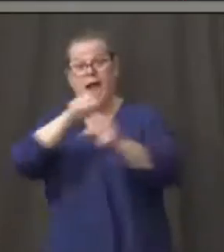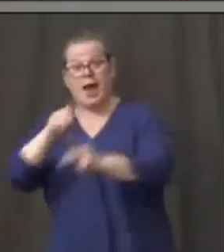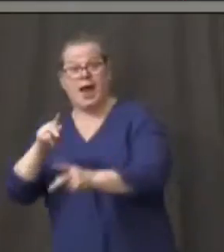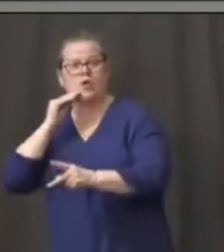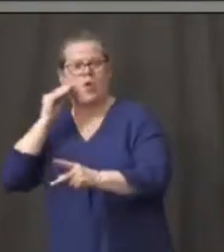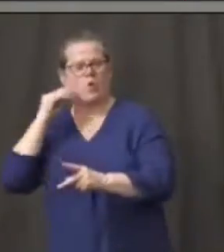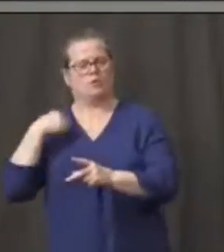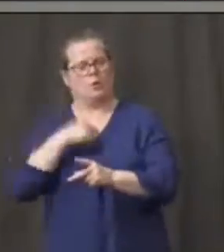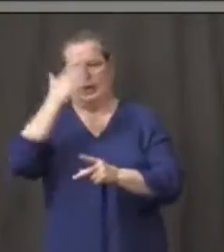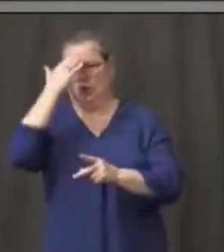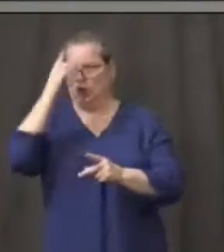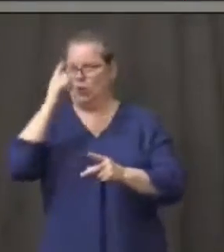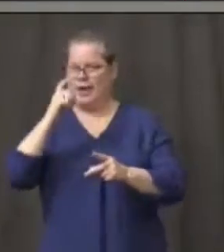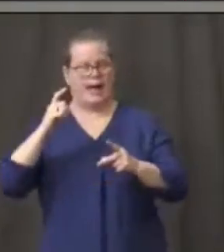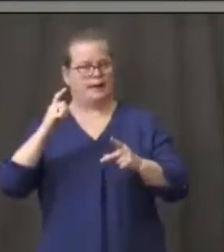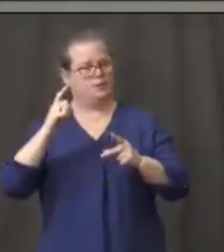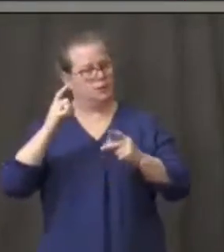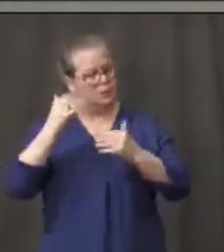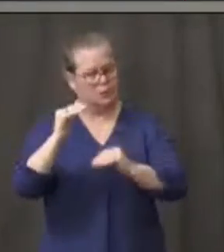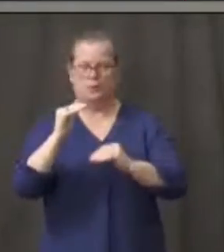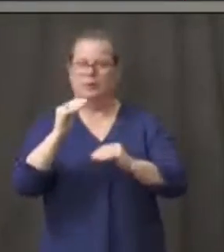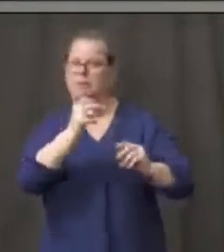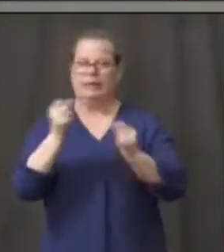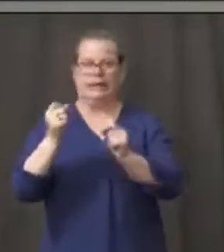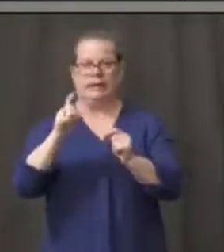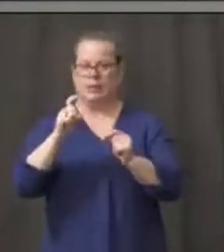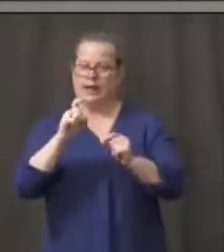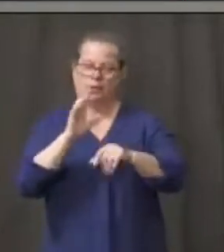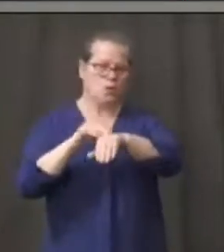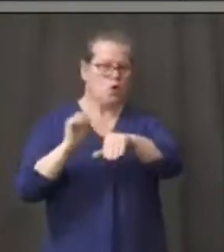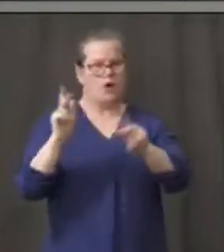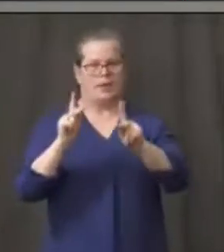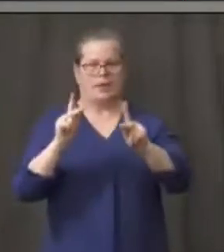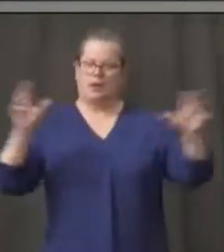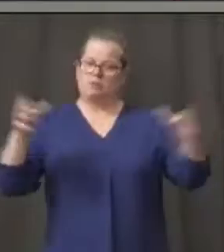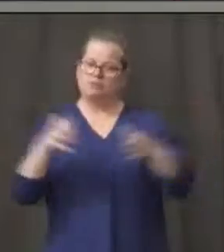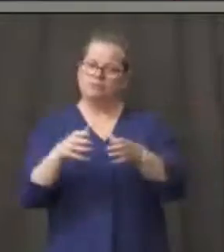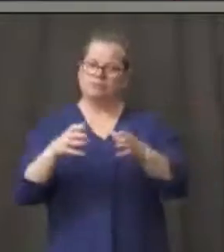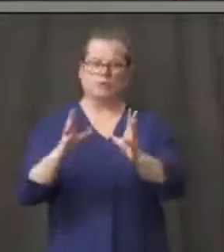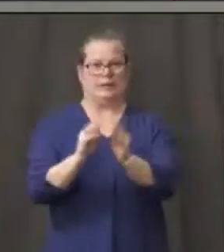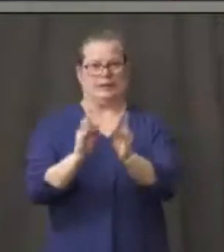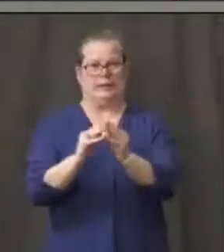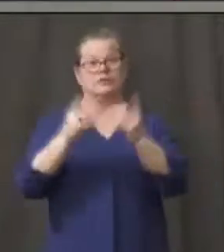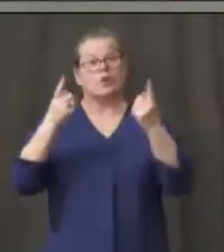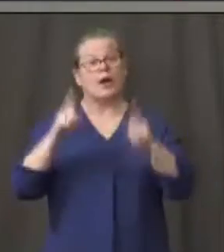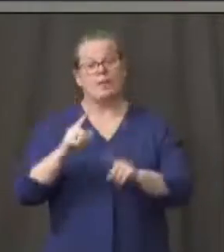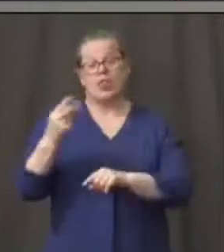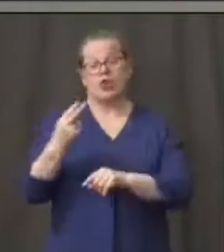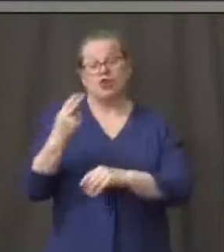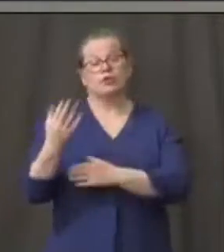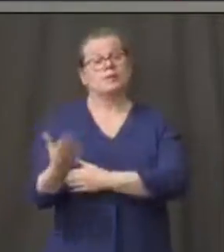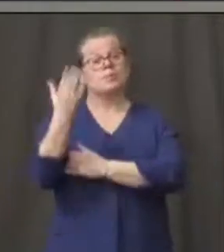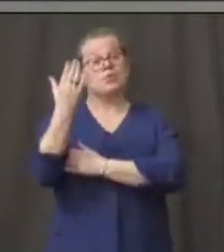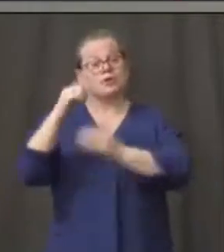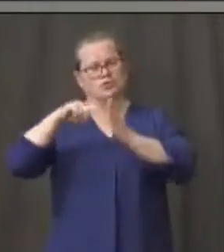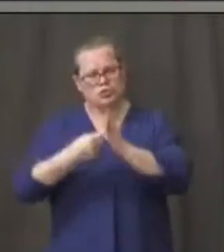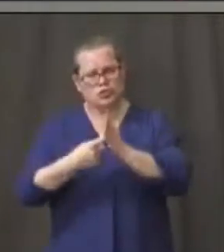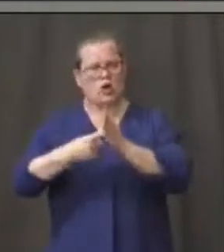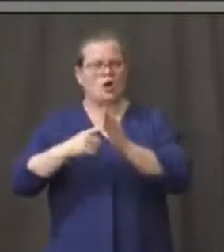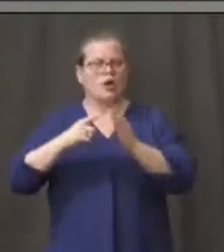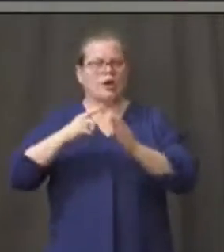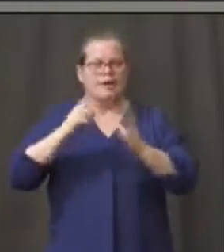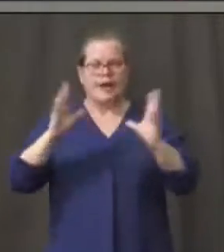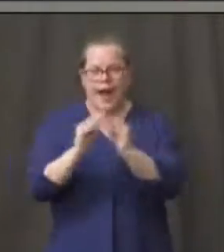top of this immediately. We needed to bring people to the table. So immediately on a Thursday morning, we started having conversations, conference calls